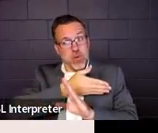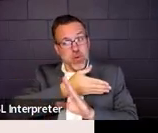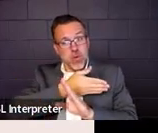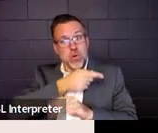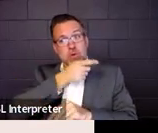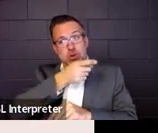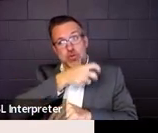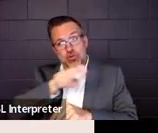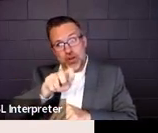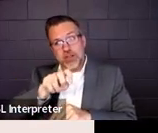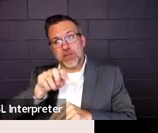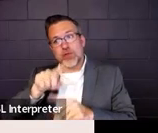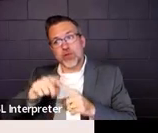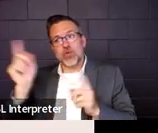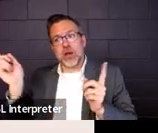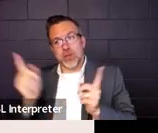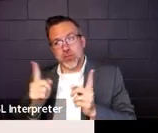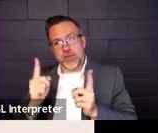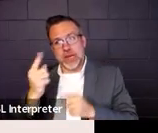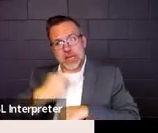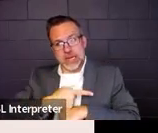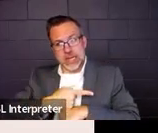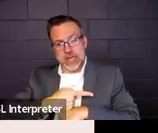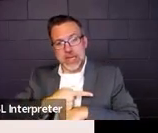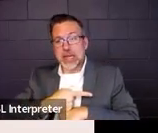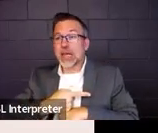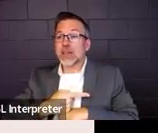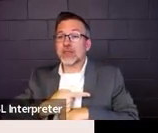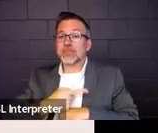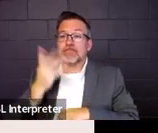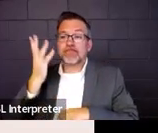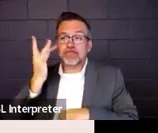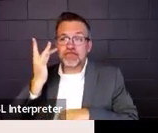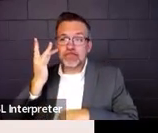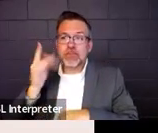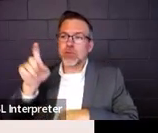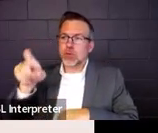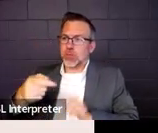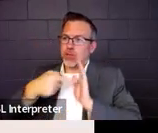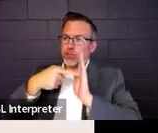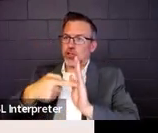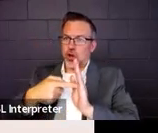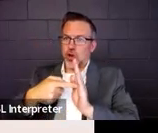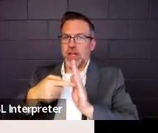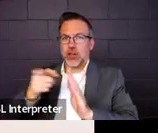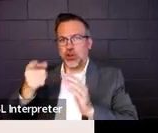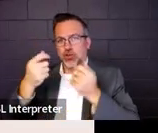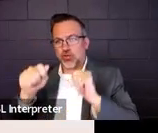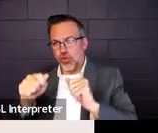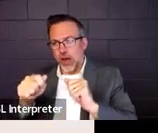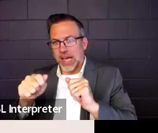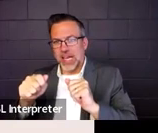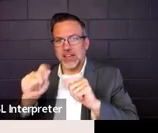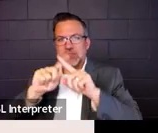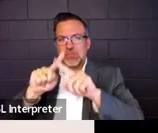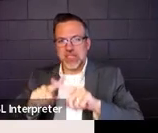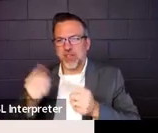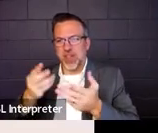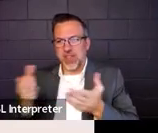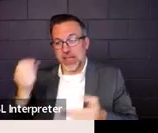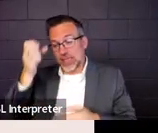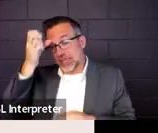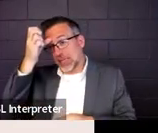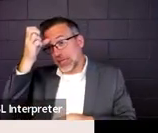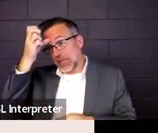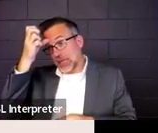on an abbreviated day, because you need to show that you're trying different things. Right. And then as they're moving